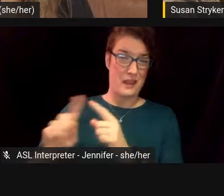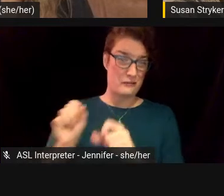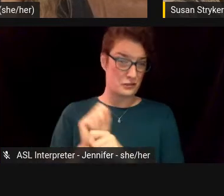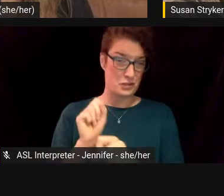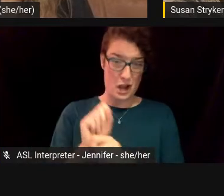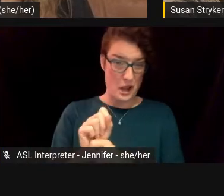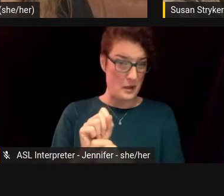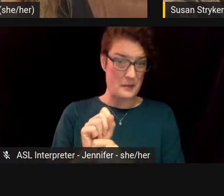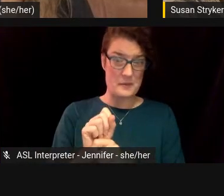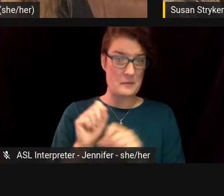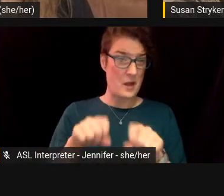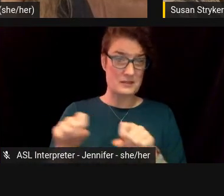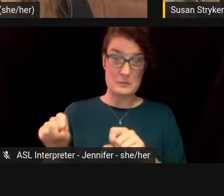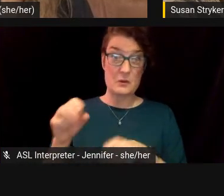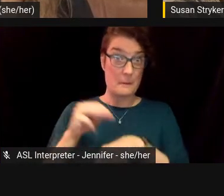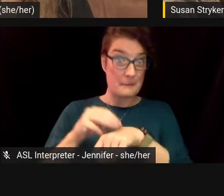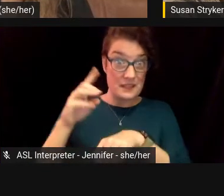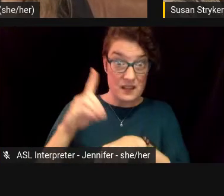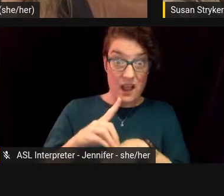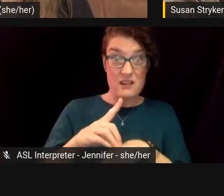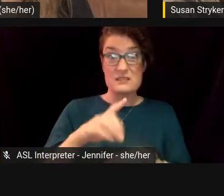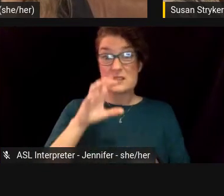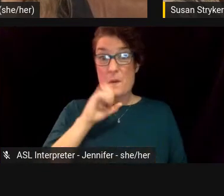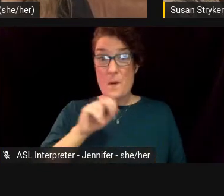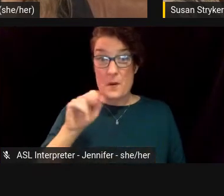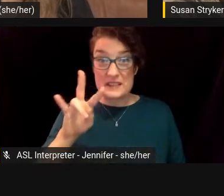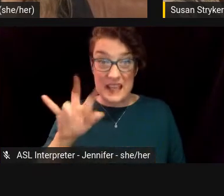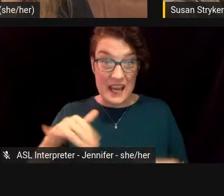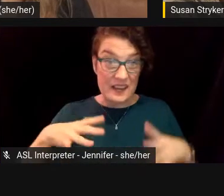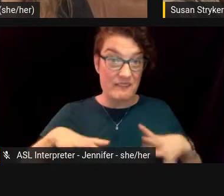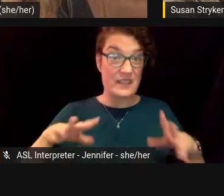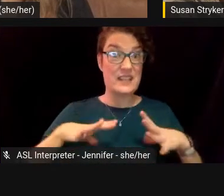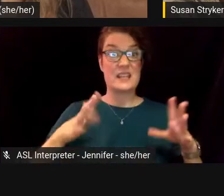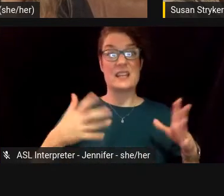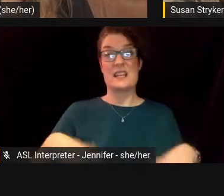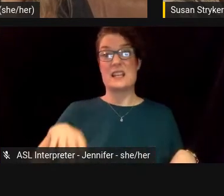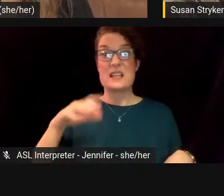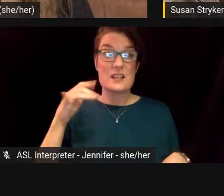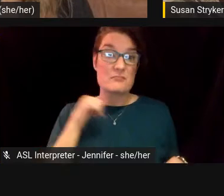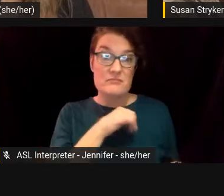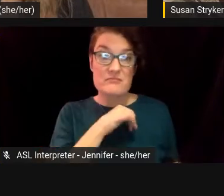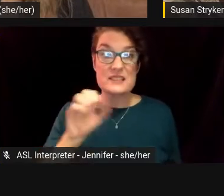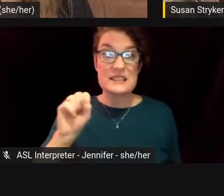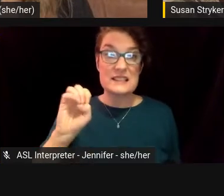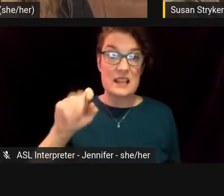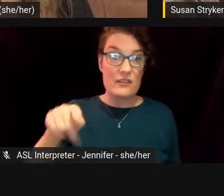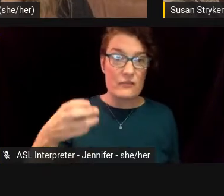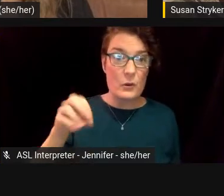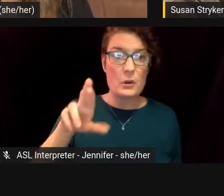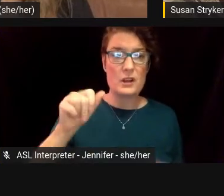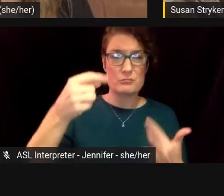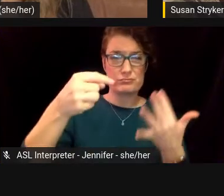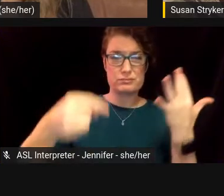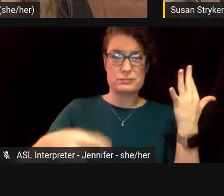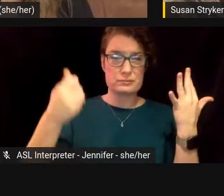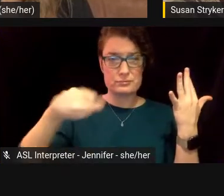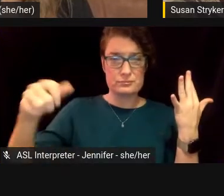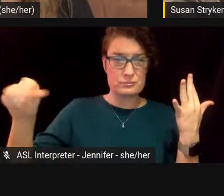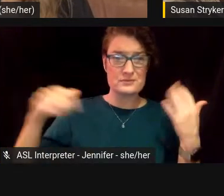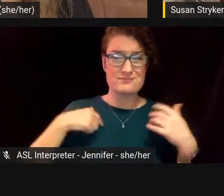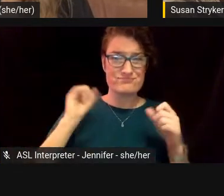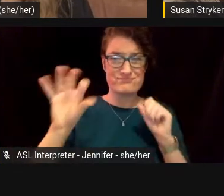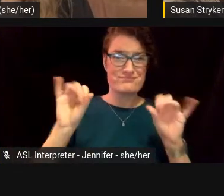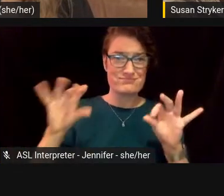From, um, McDonald's to Old Navy to support, like anything that was within reach. Um,